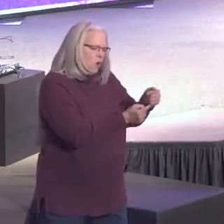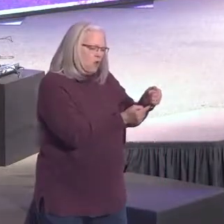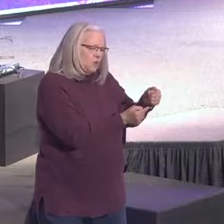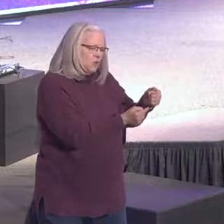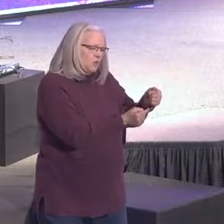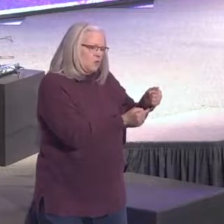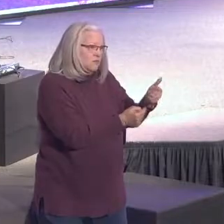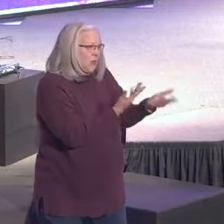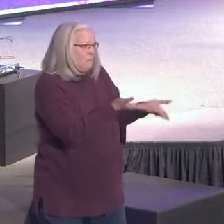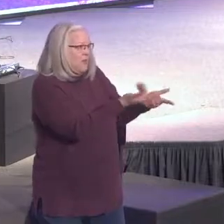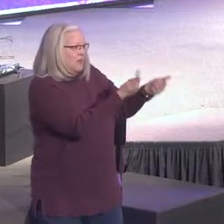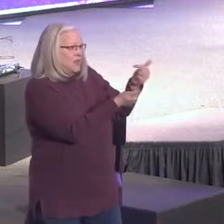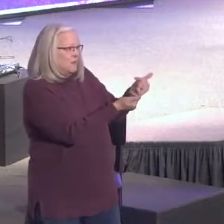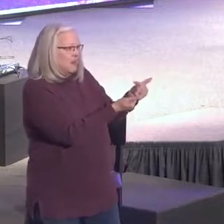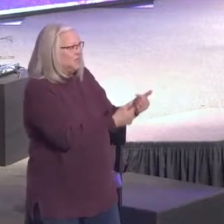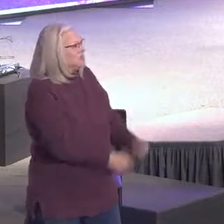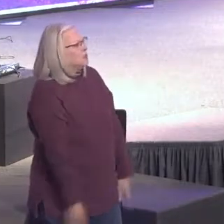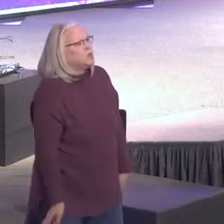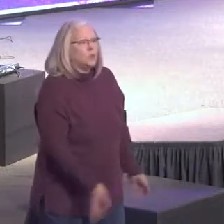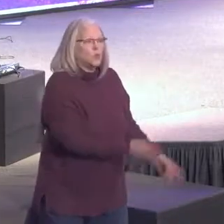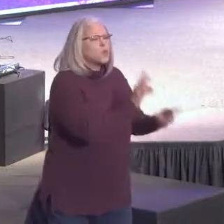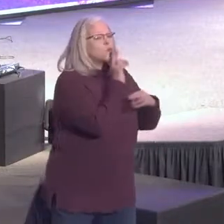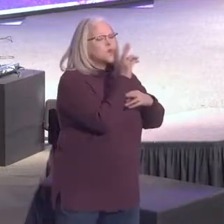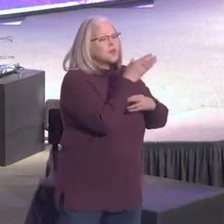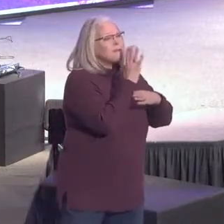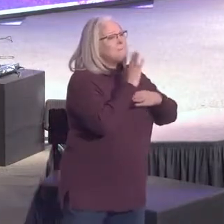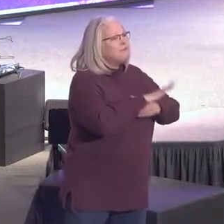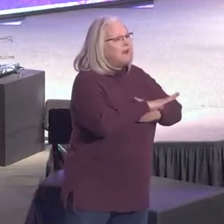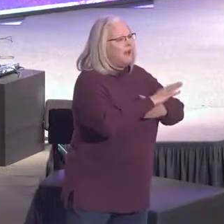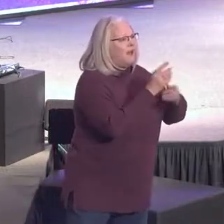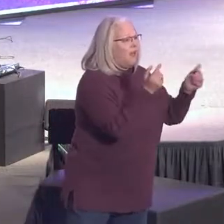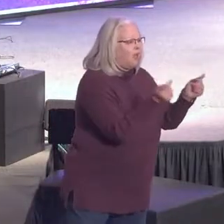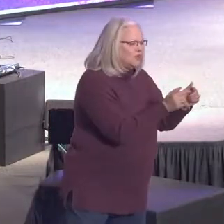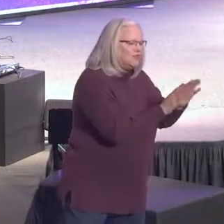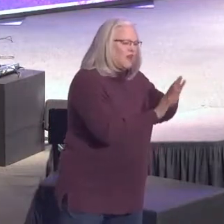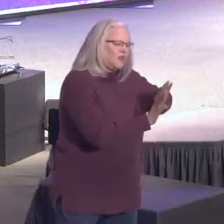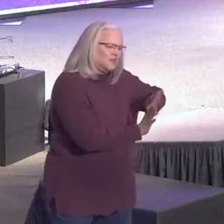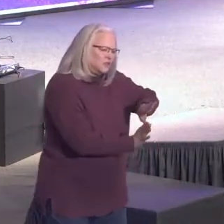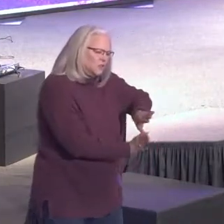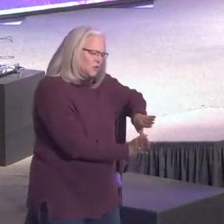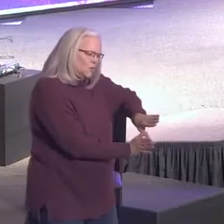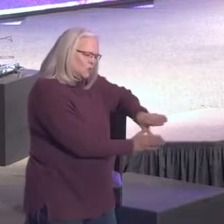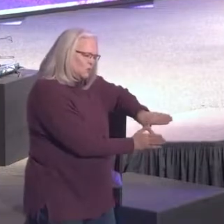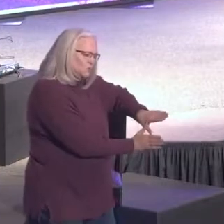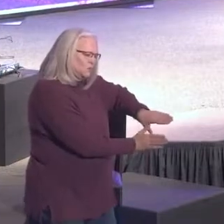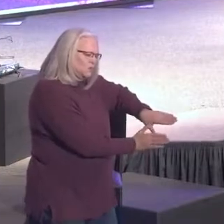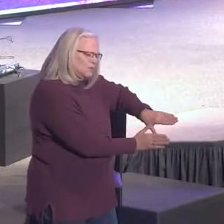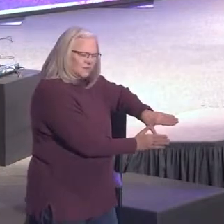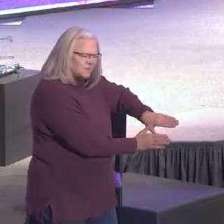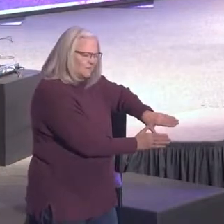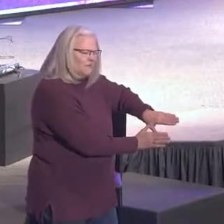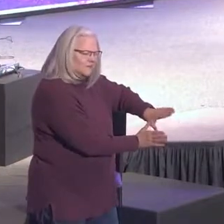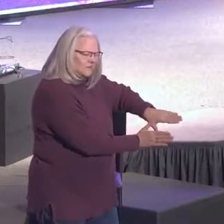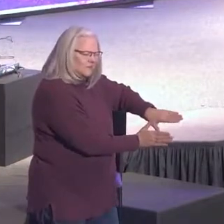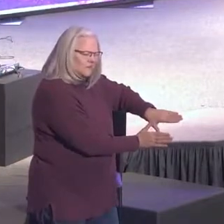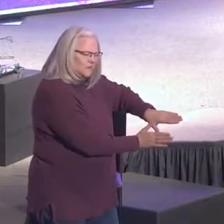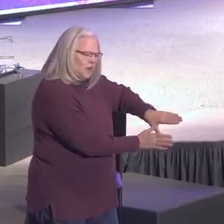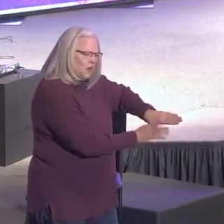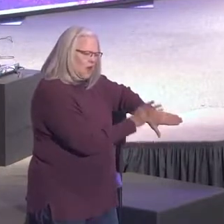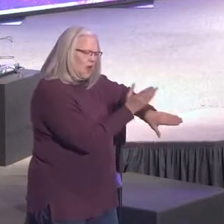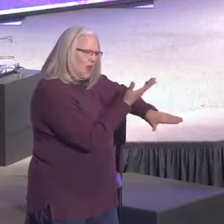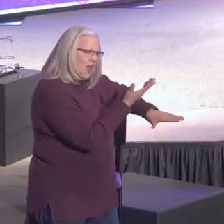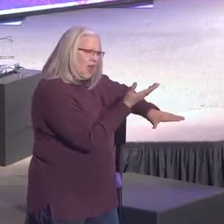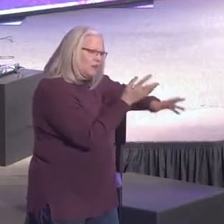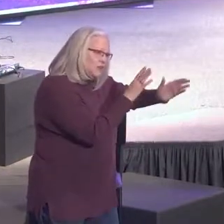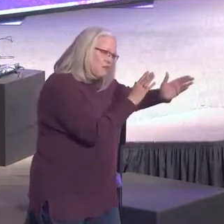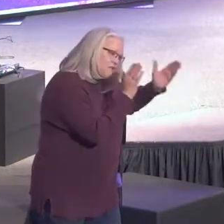maybe today you came in here with some legitimate hurts in your life. Can you lay that aside for just a little bit? And I want us to focus